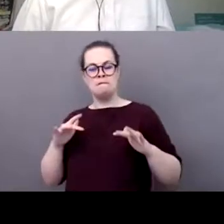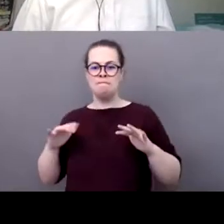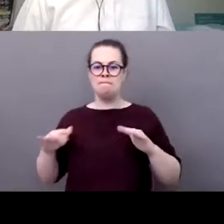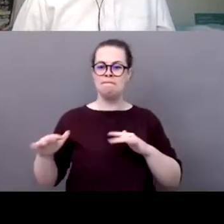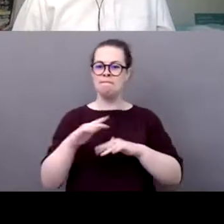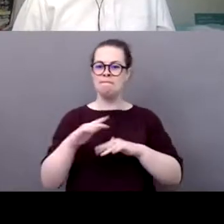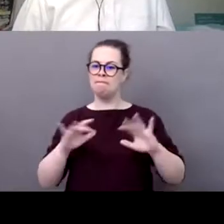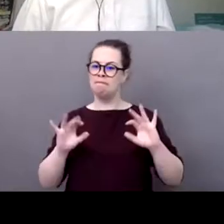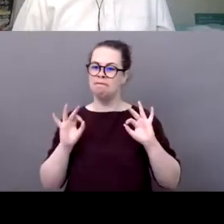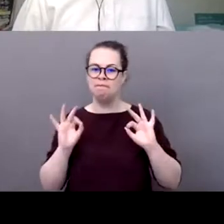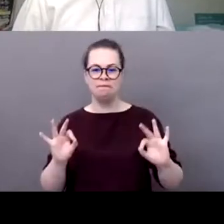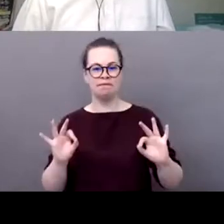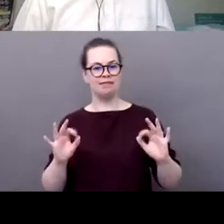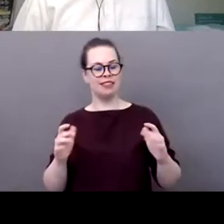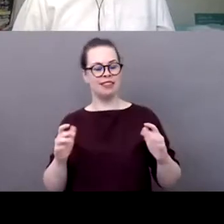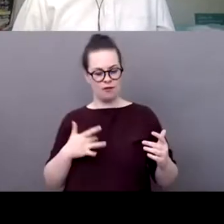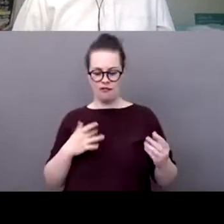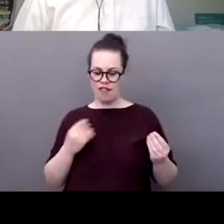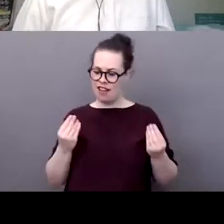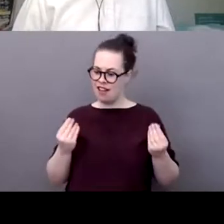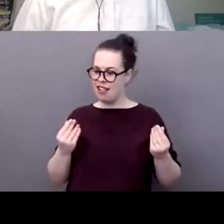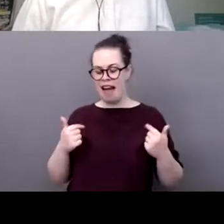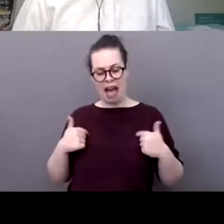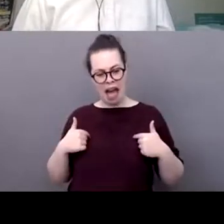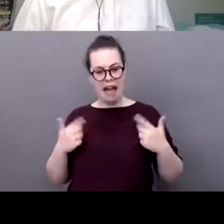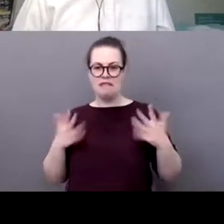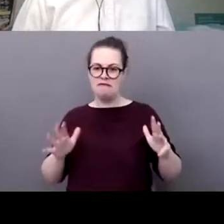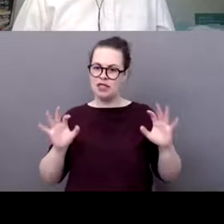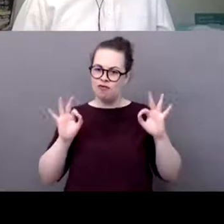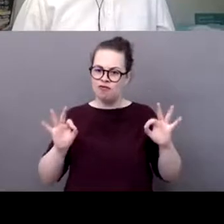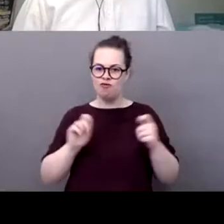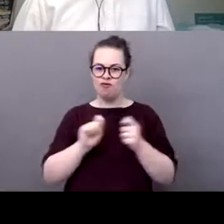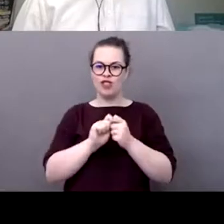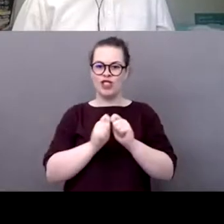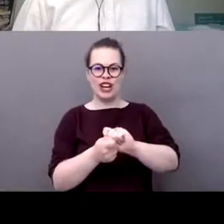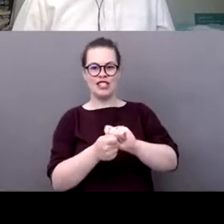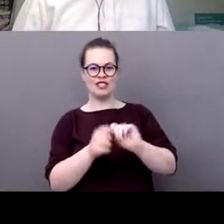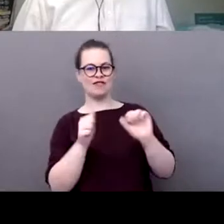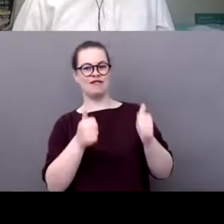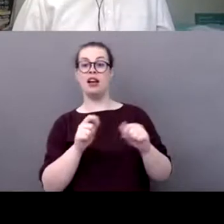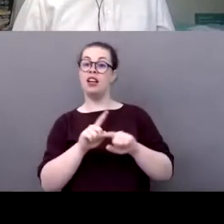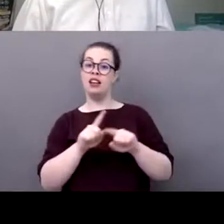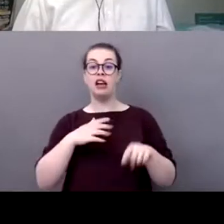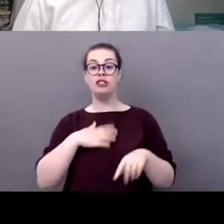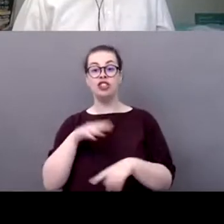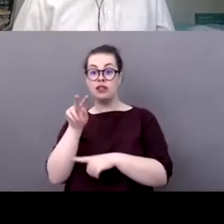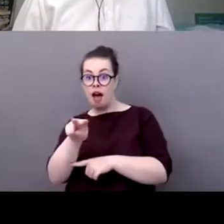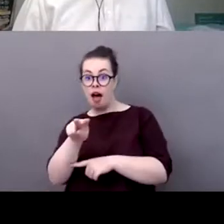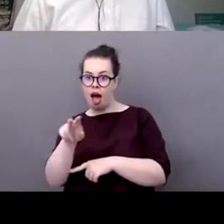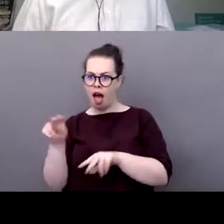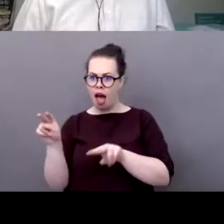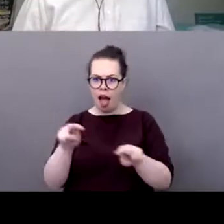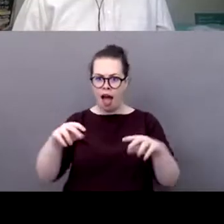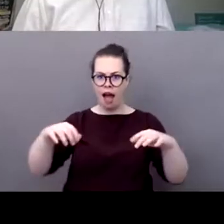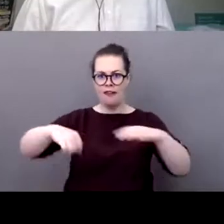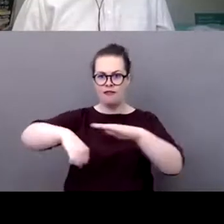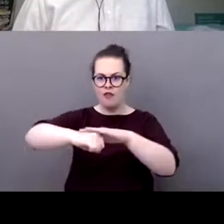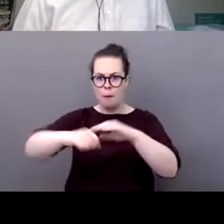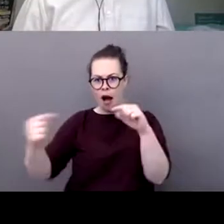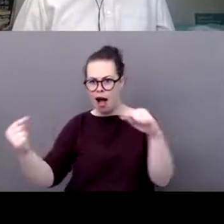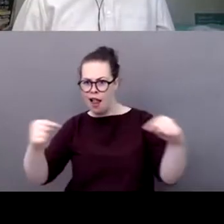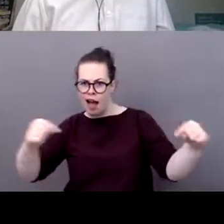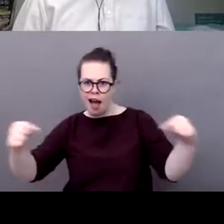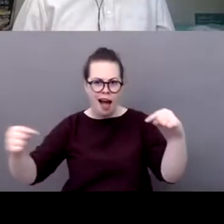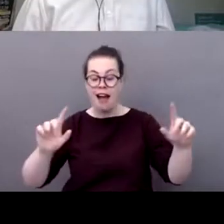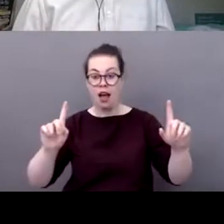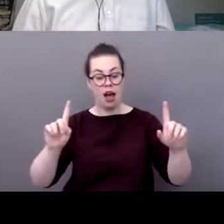because you come out and you say i have been doing something good not just enjoying looking at the you know watching my football game but i actually